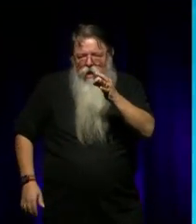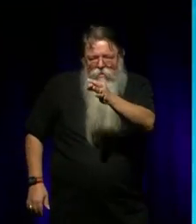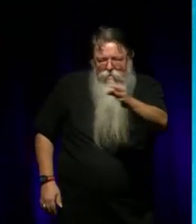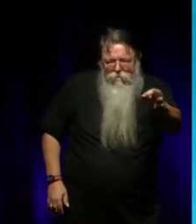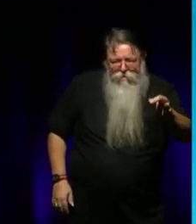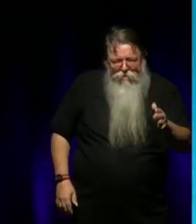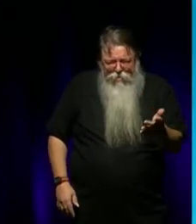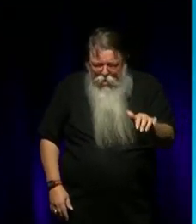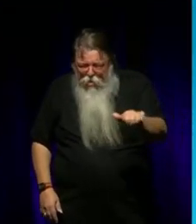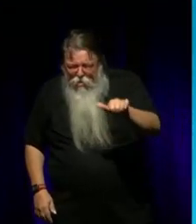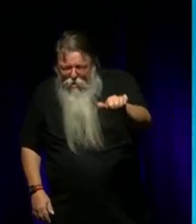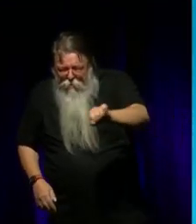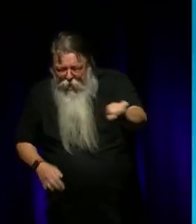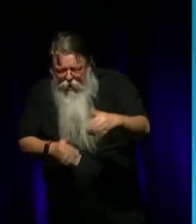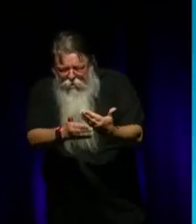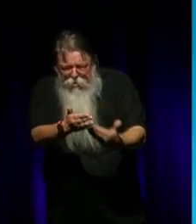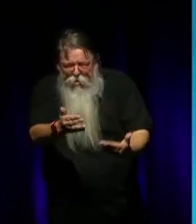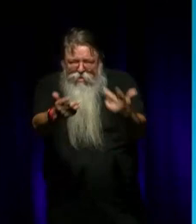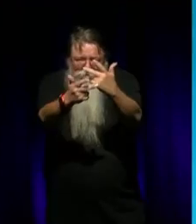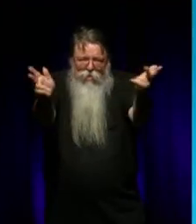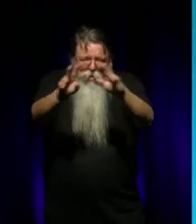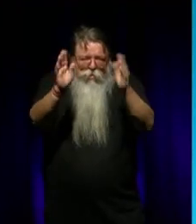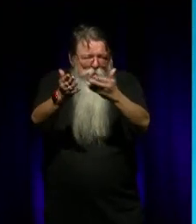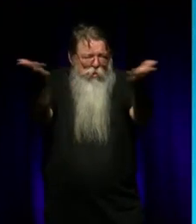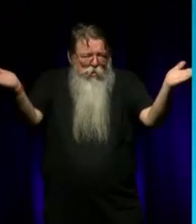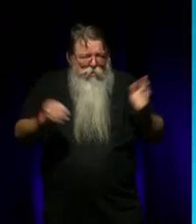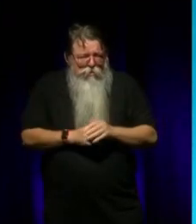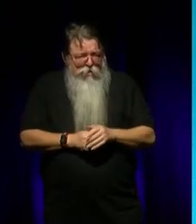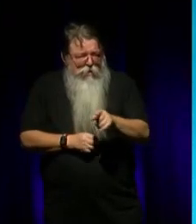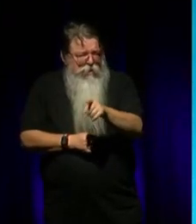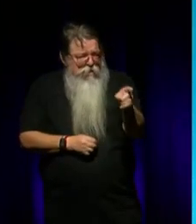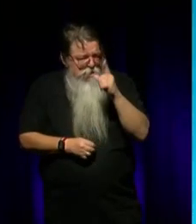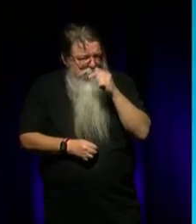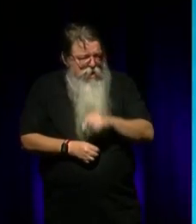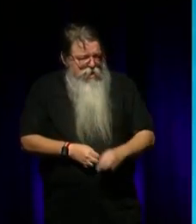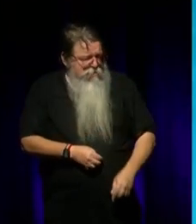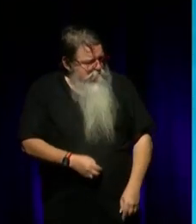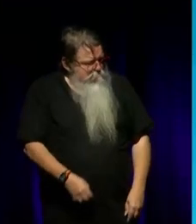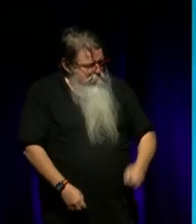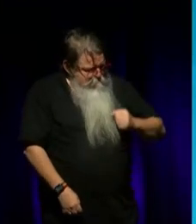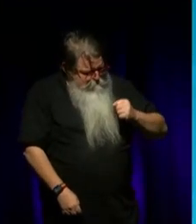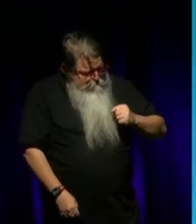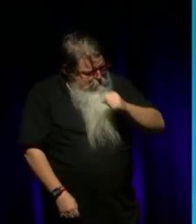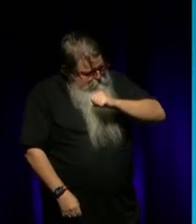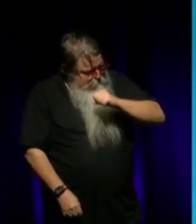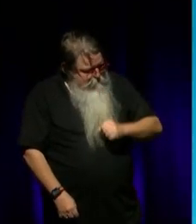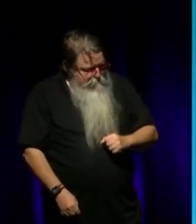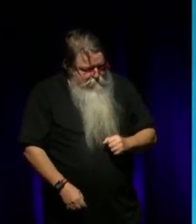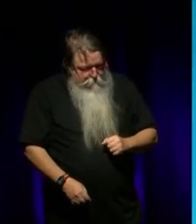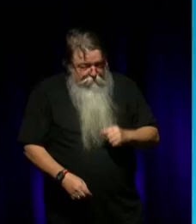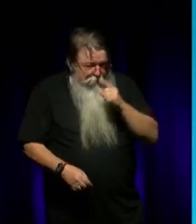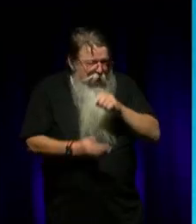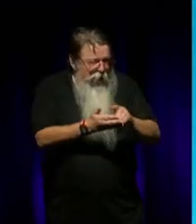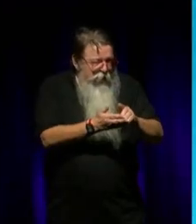and who we become. They can go mad at me later. But, but the thing is also, like David, David really,